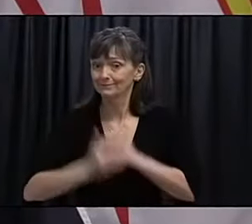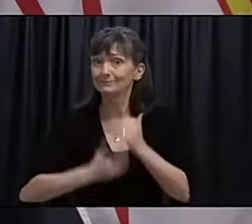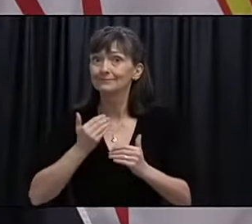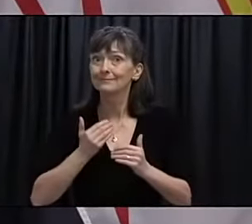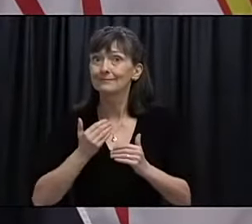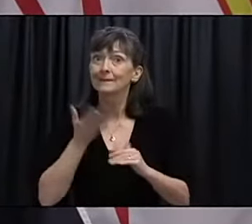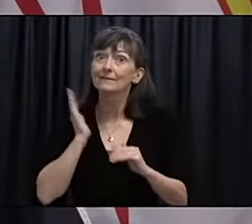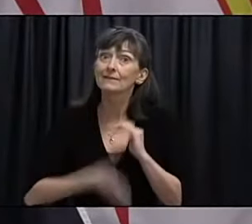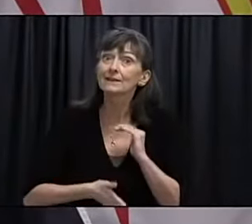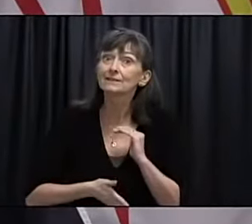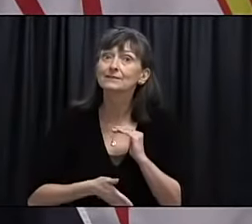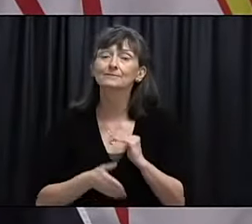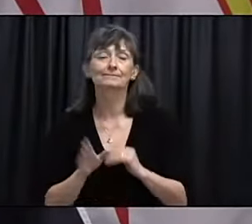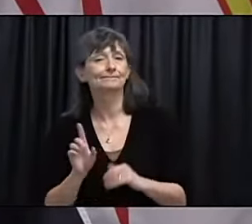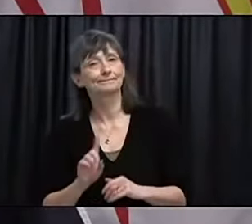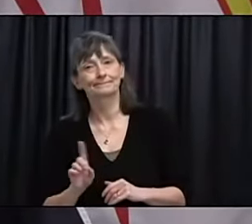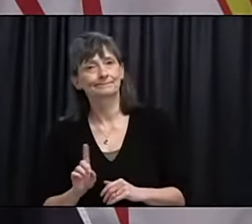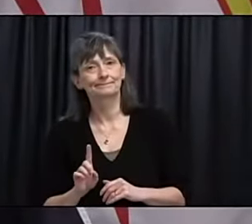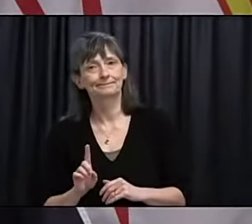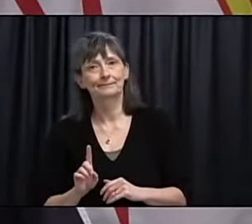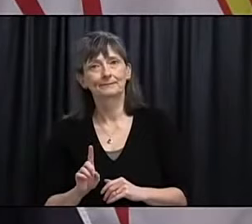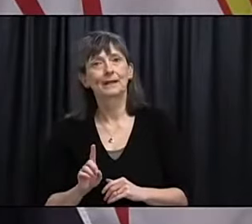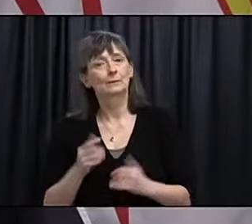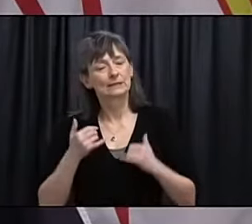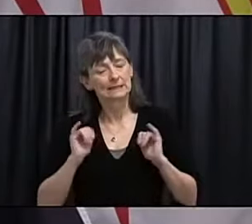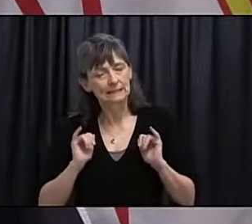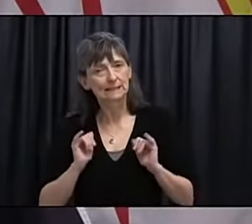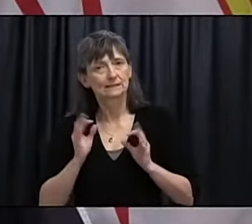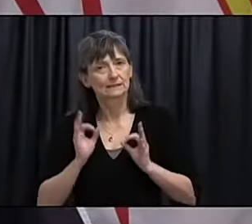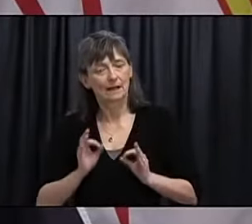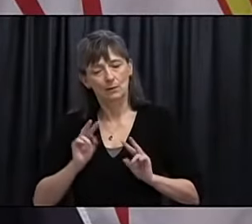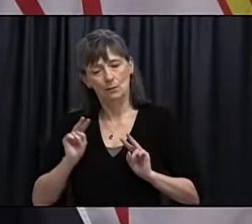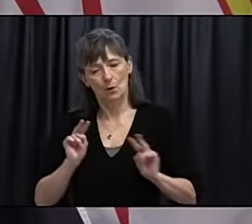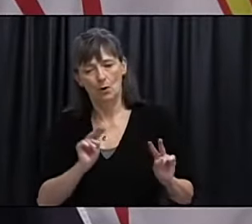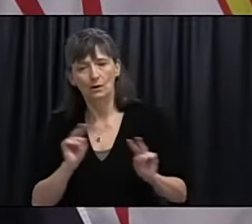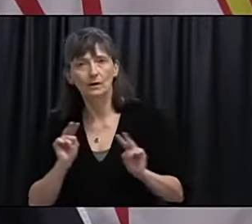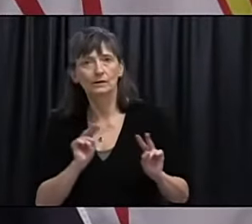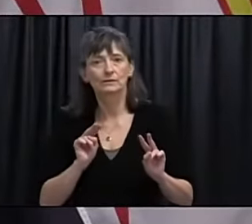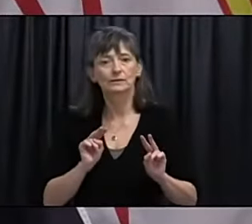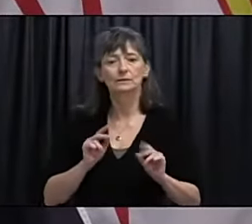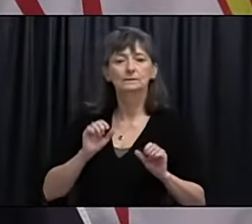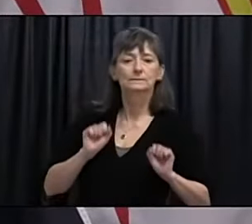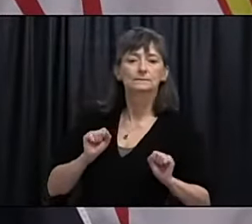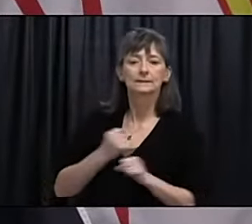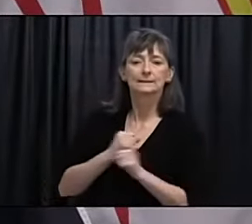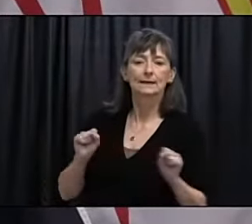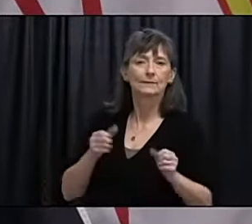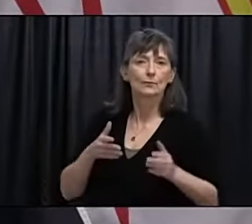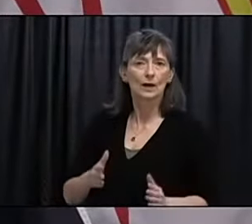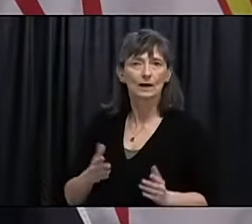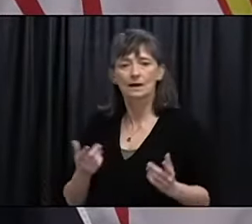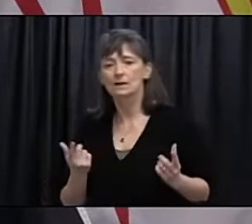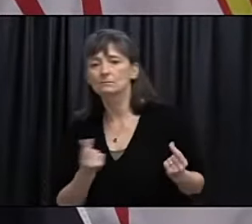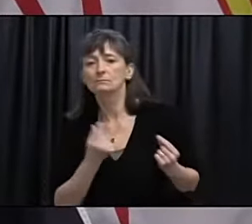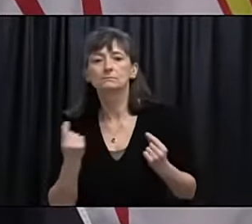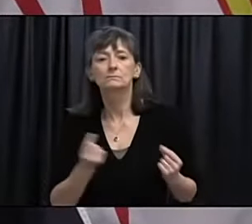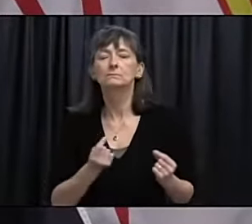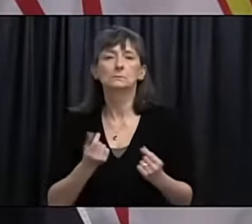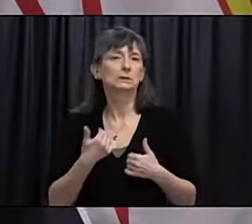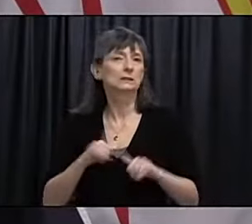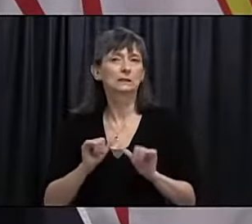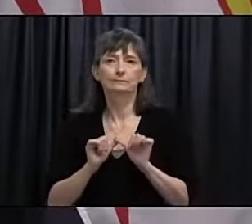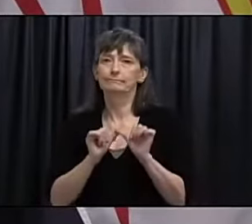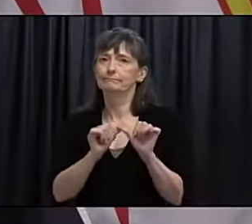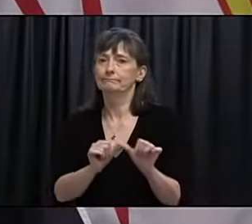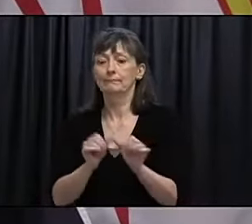decision we make is carefully considered based on risk assessment and closely monitored. Our provincial public health system has done its